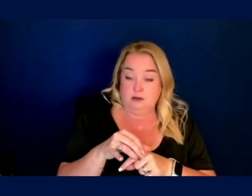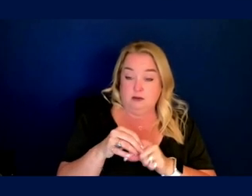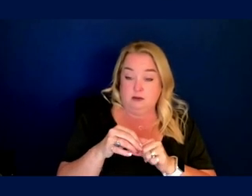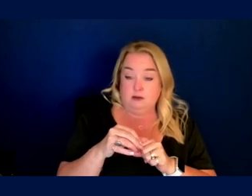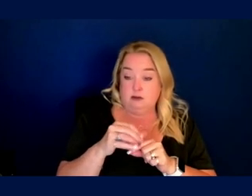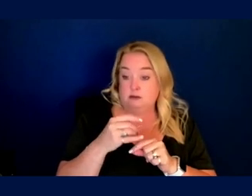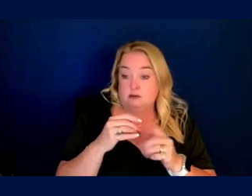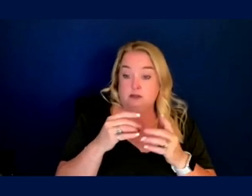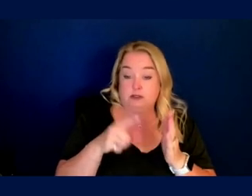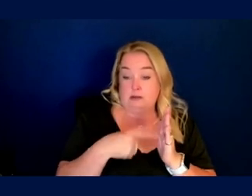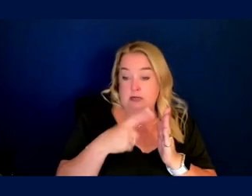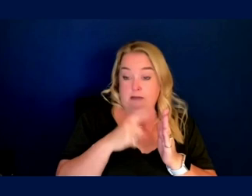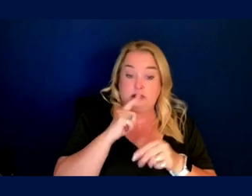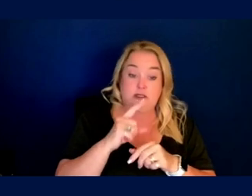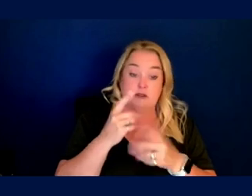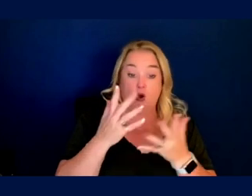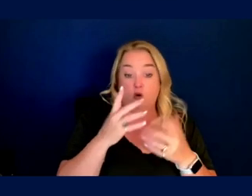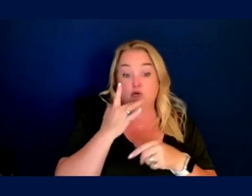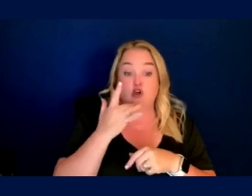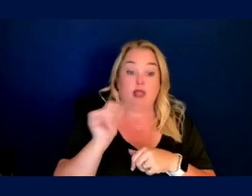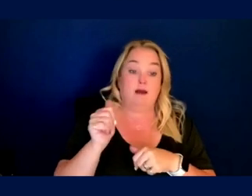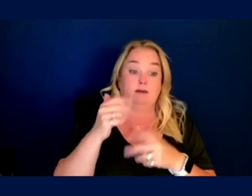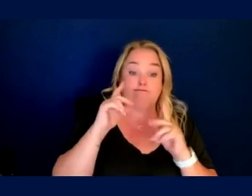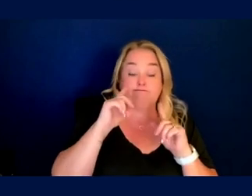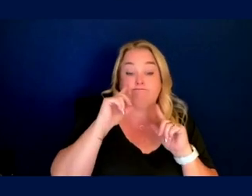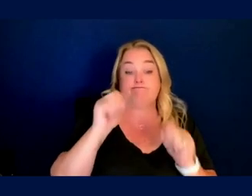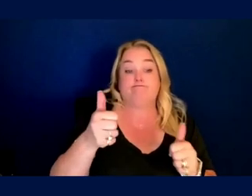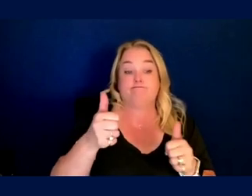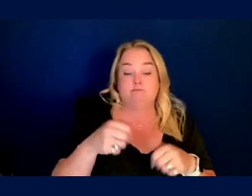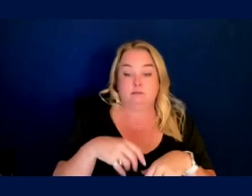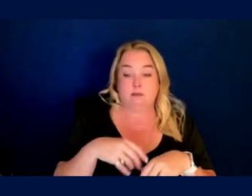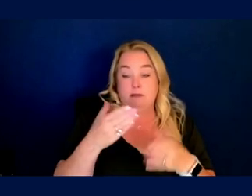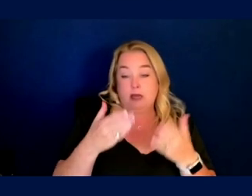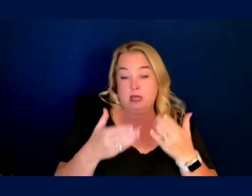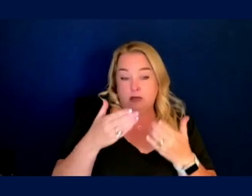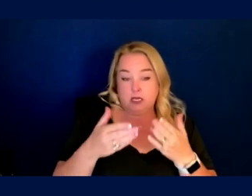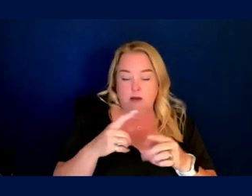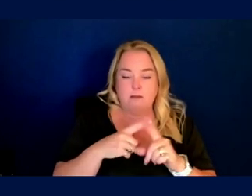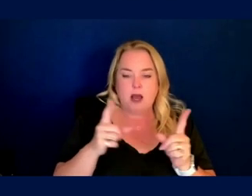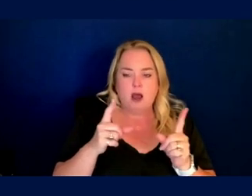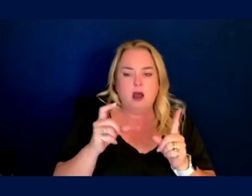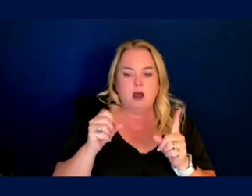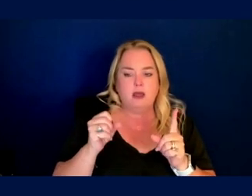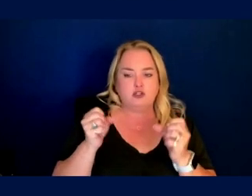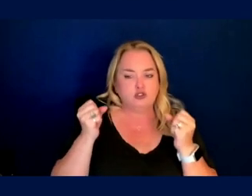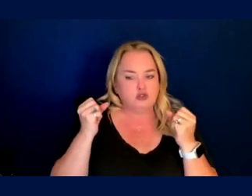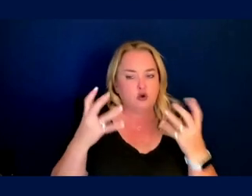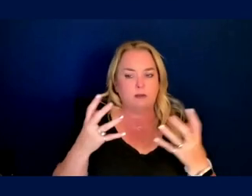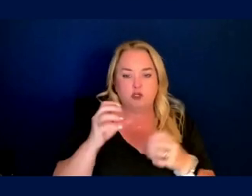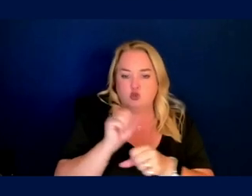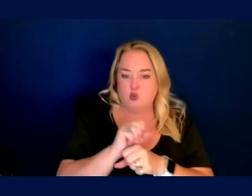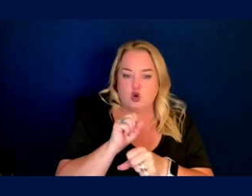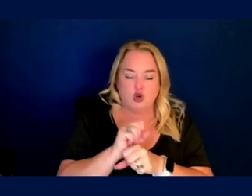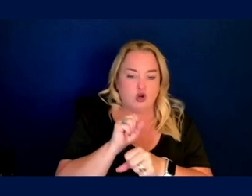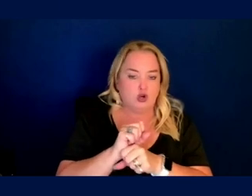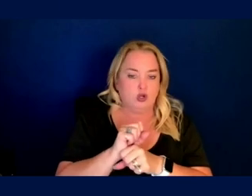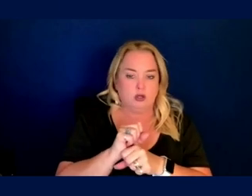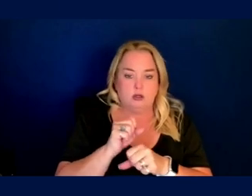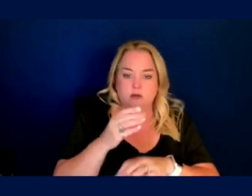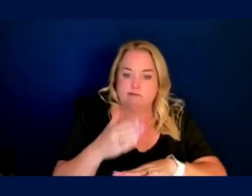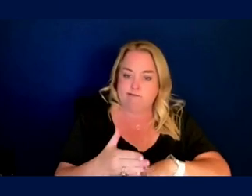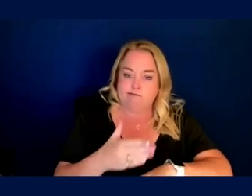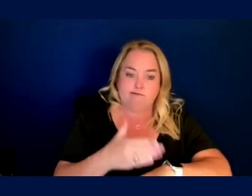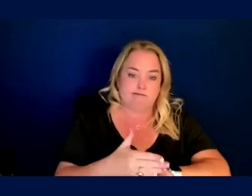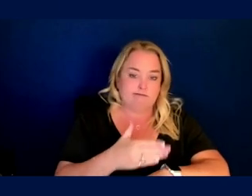Good luck. You're on your own question mark, maybe. Uh, so there's so much work to be, uh, to be done.